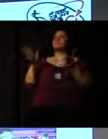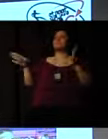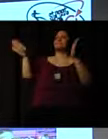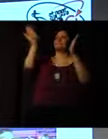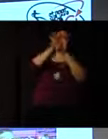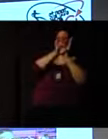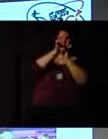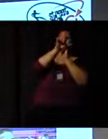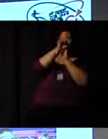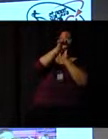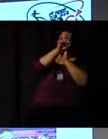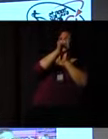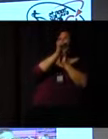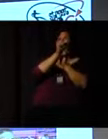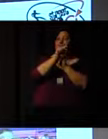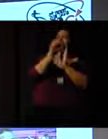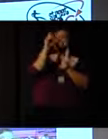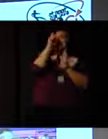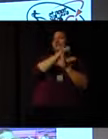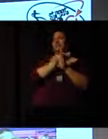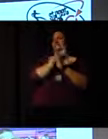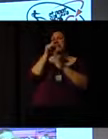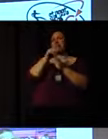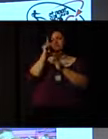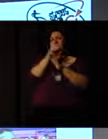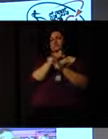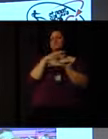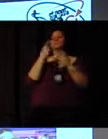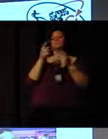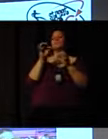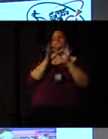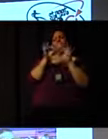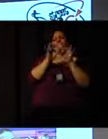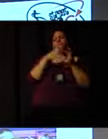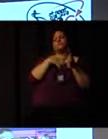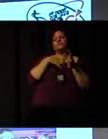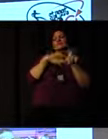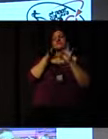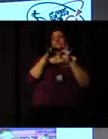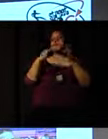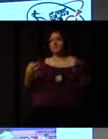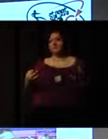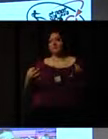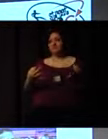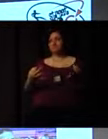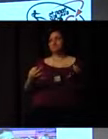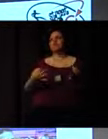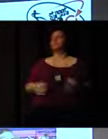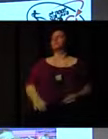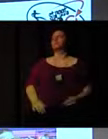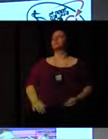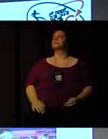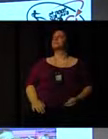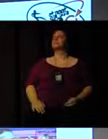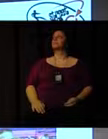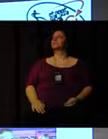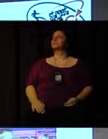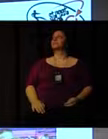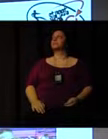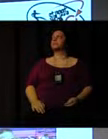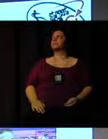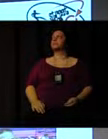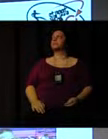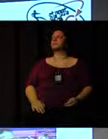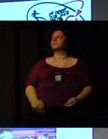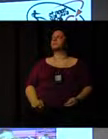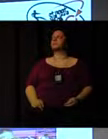very simple scheme, we called it Give and Go, where we approached corporate companies to try